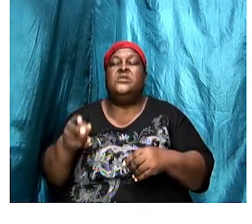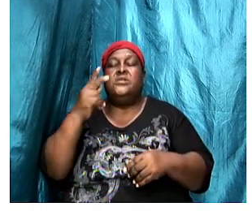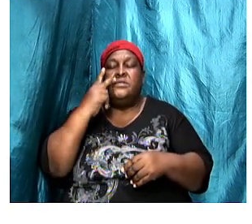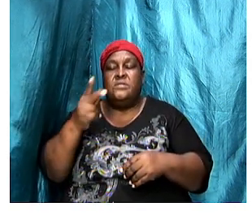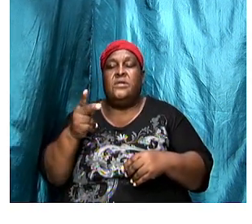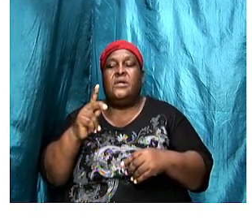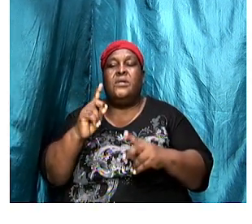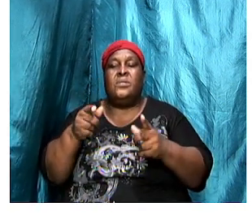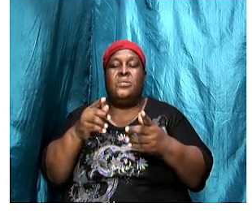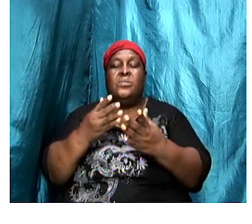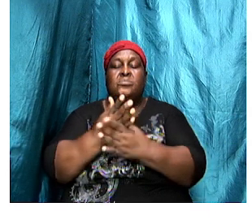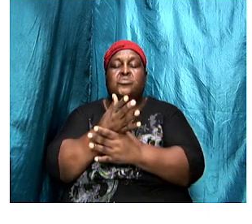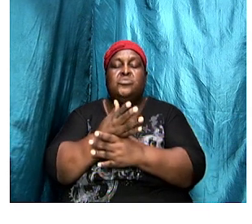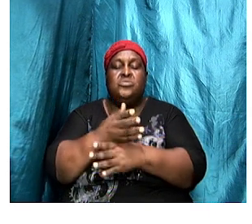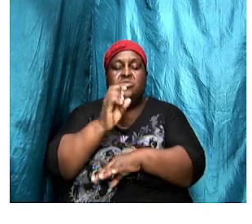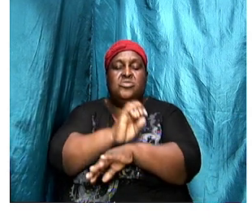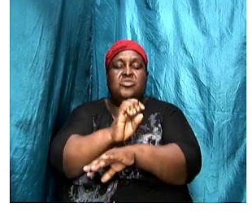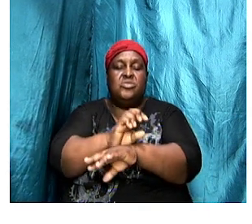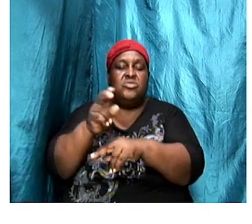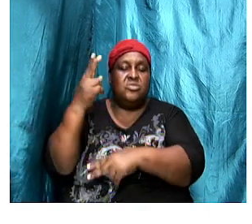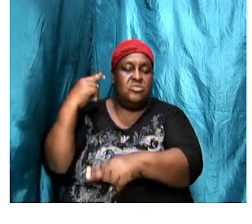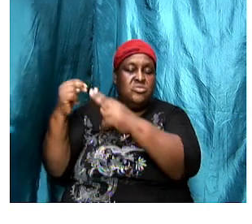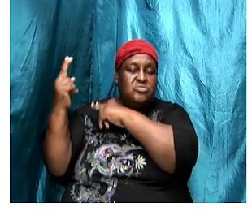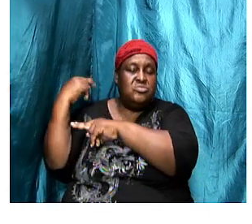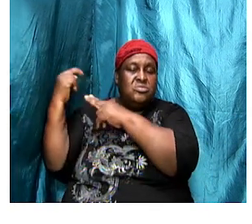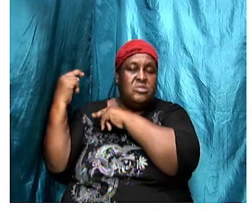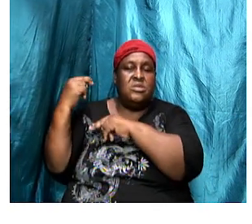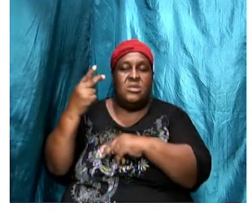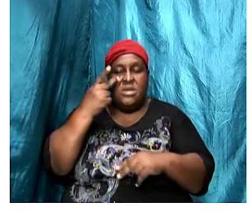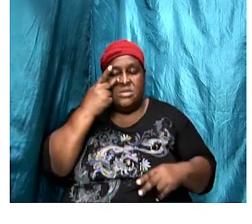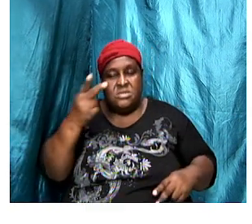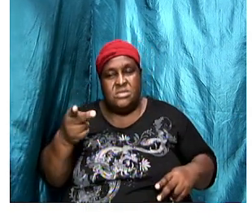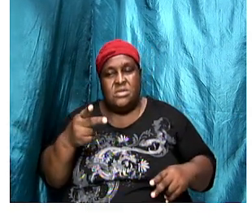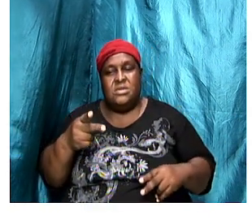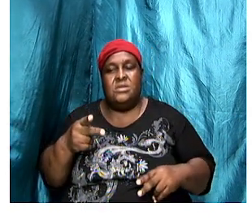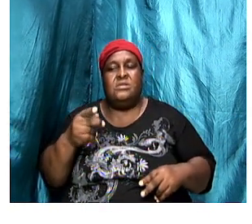through church history and see if we can pick up